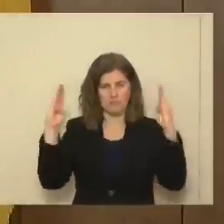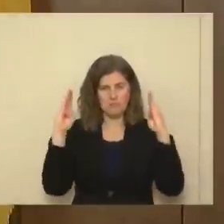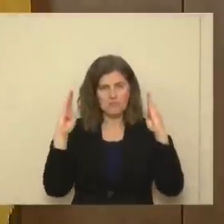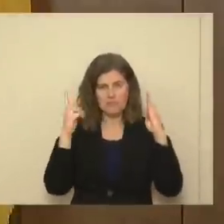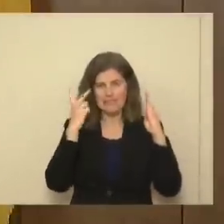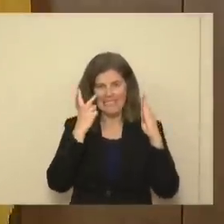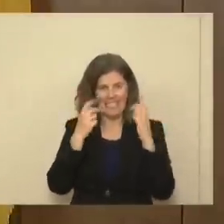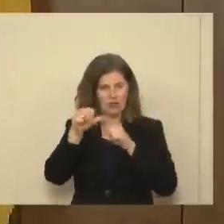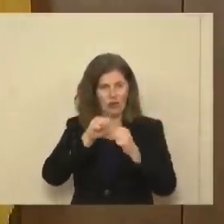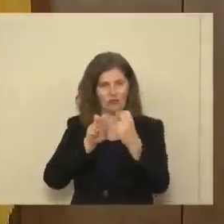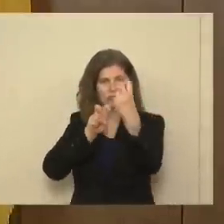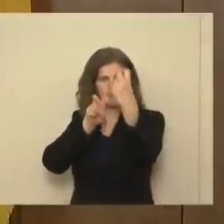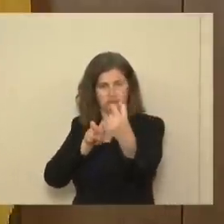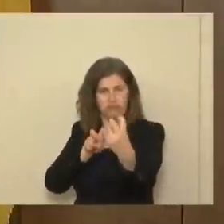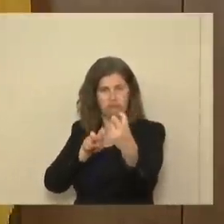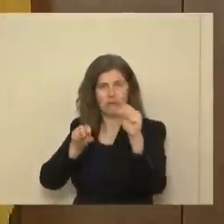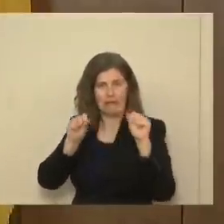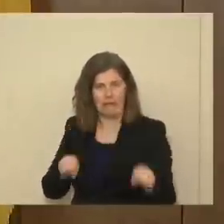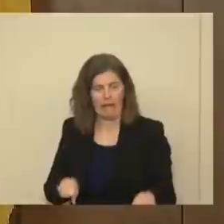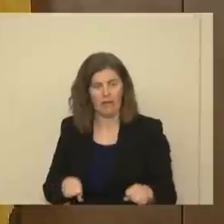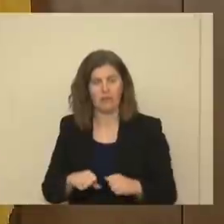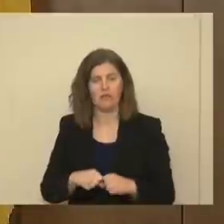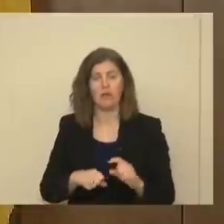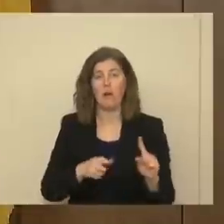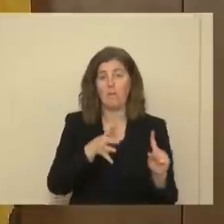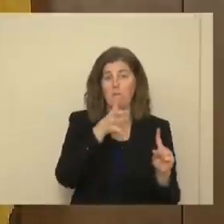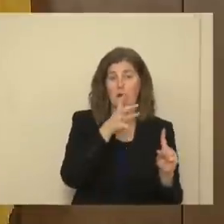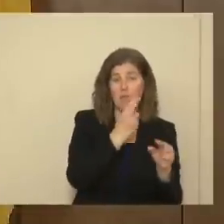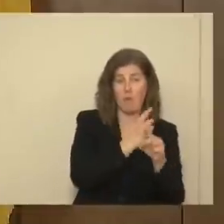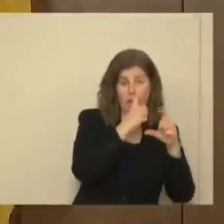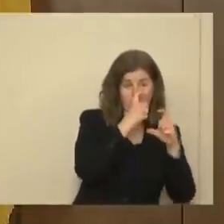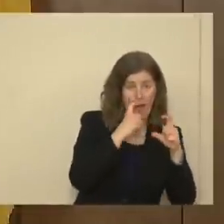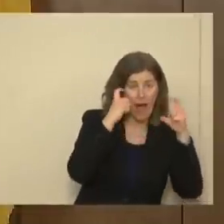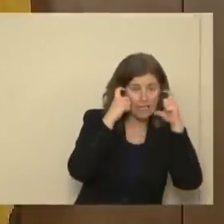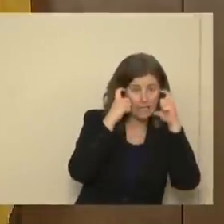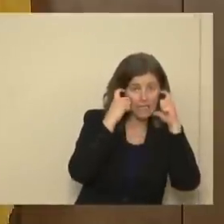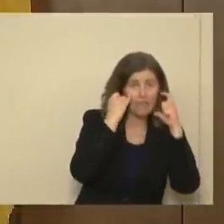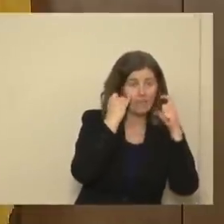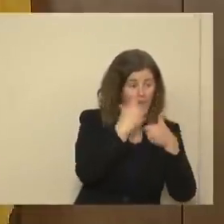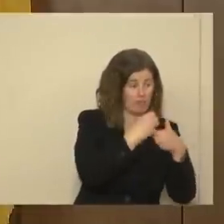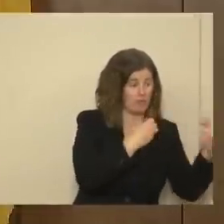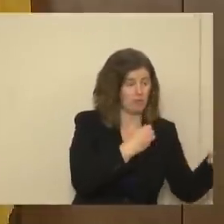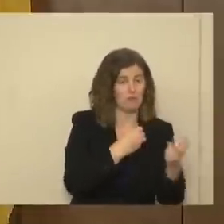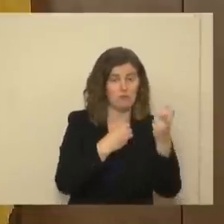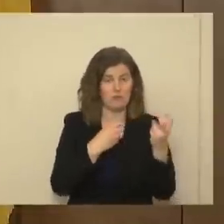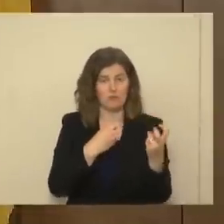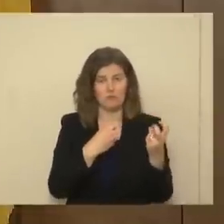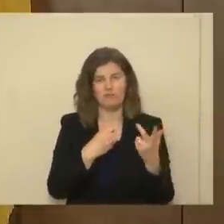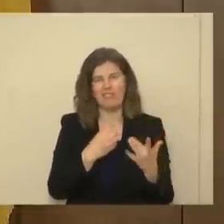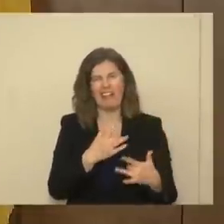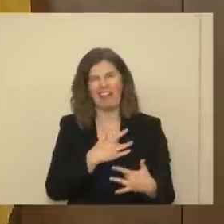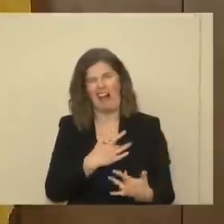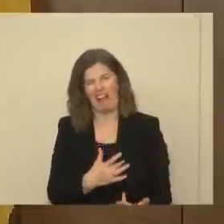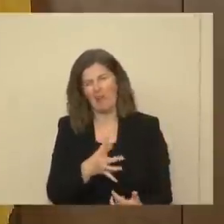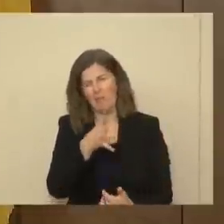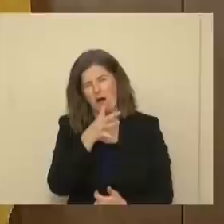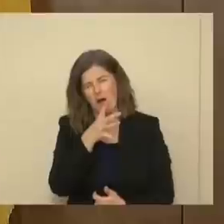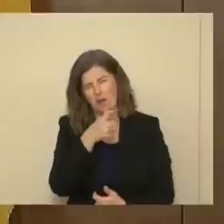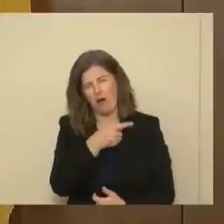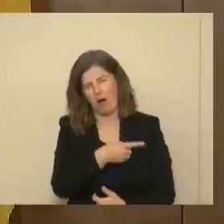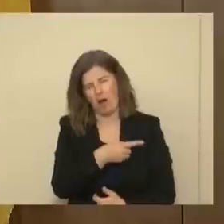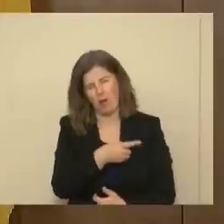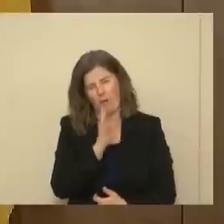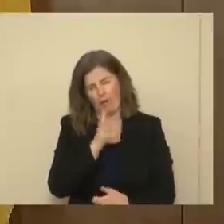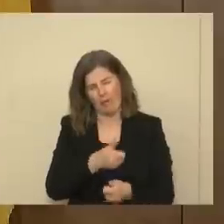and I can see her. She should have a mask on when she comes outside. I think it's unlikely that my mother will be a